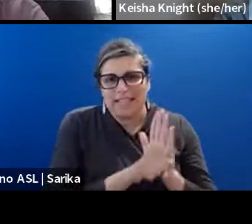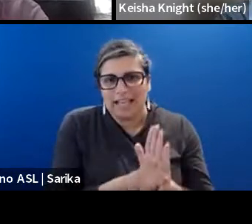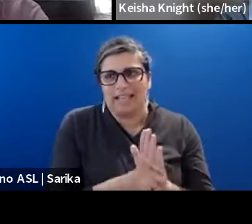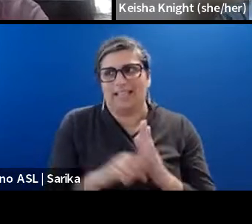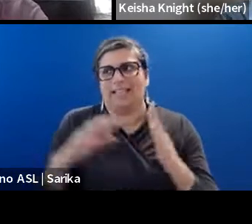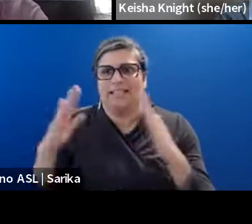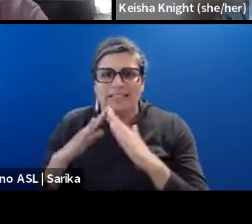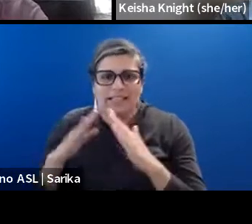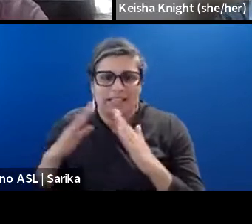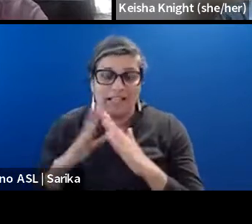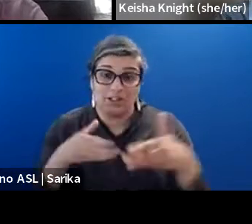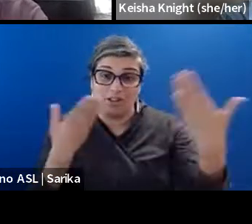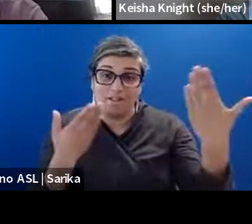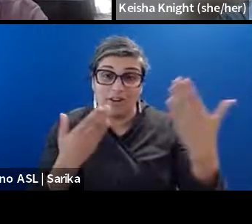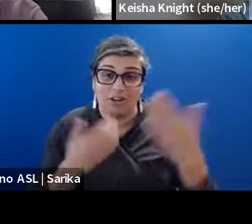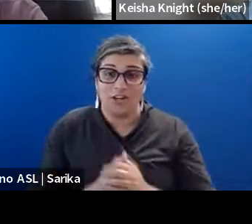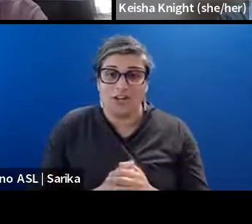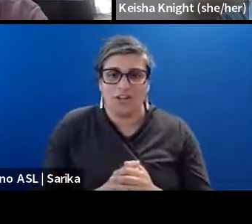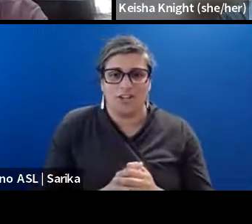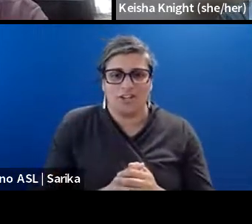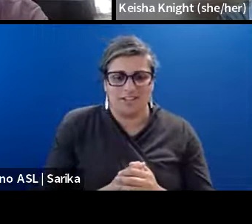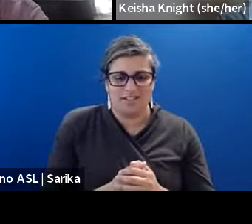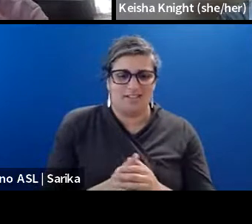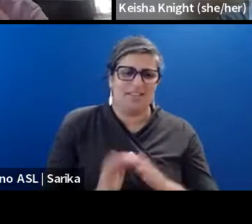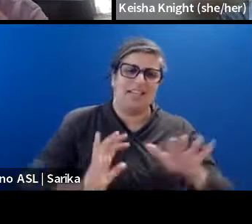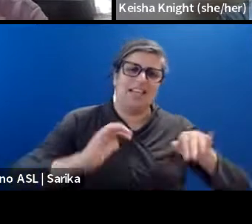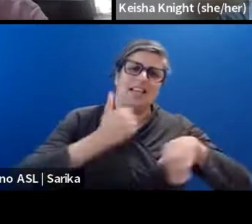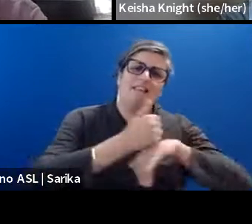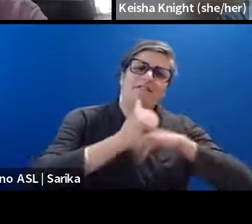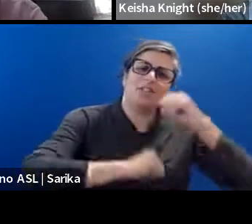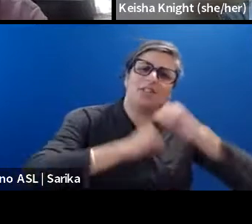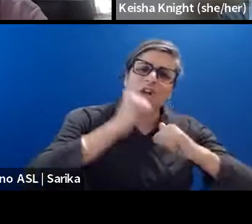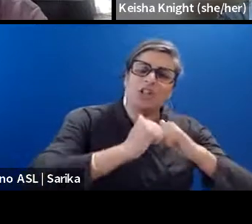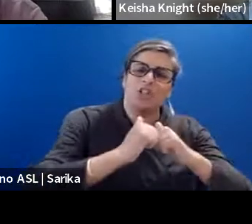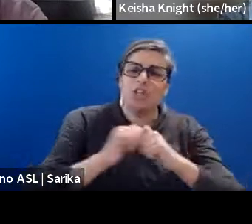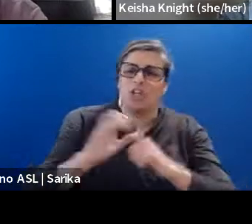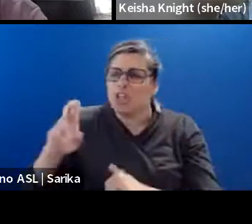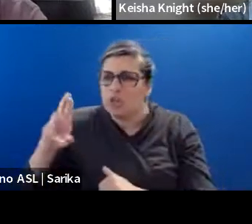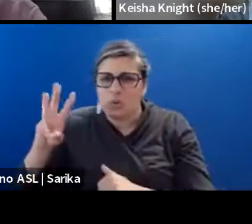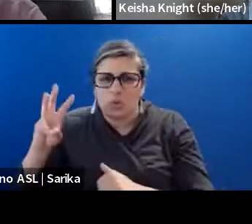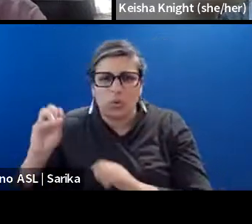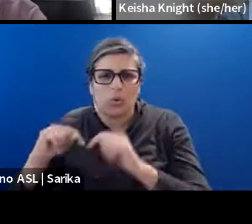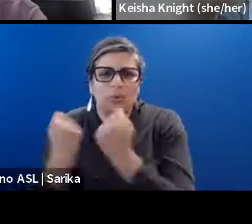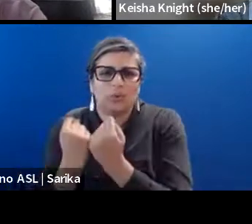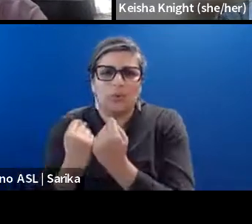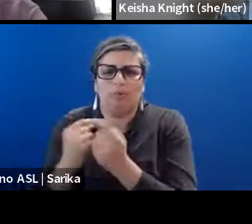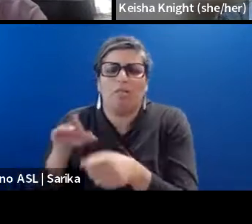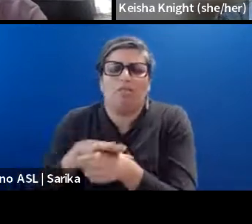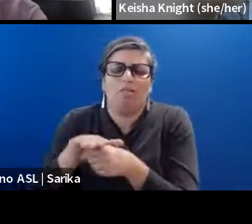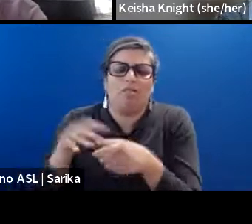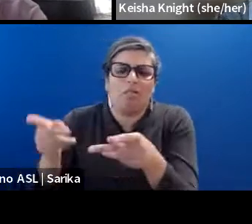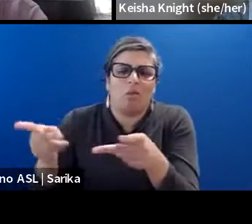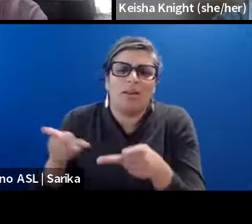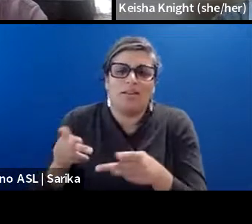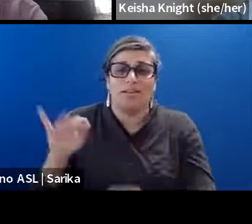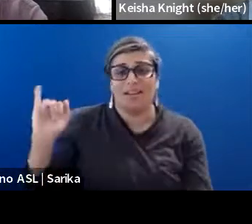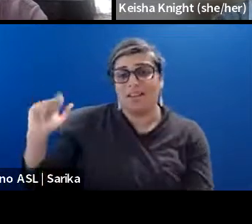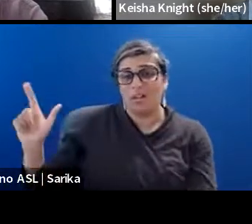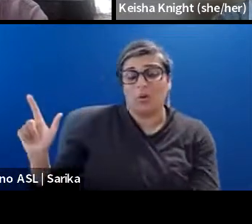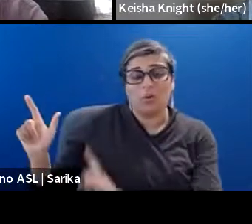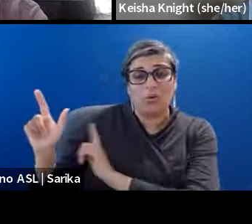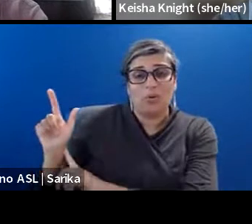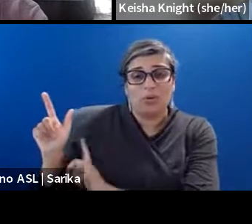offer, uh, you know, the infrastructure, the crew base, uh, you know, locations, you know, Illinois can, you know, uh,